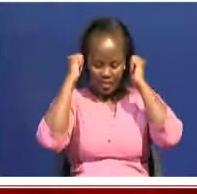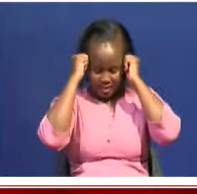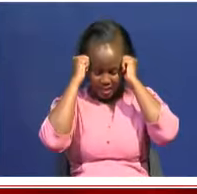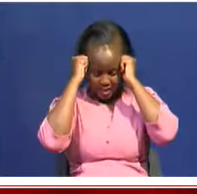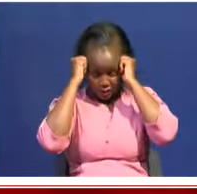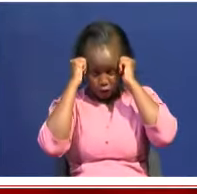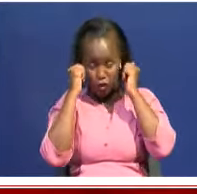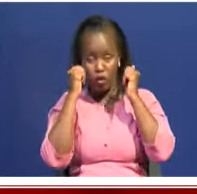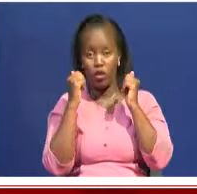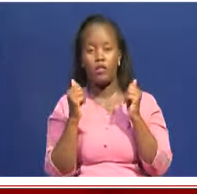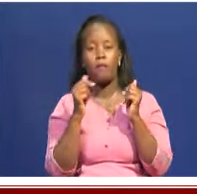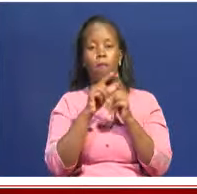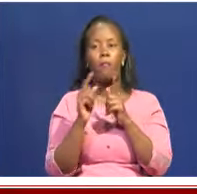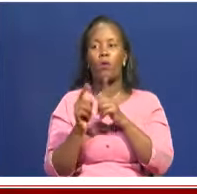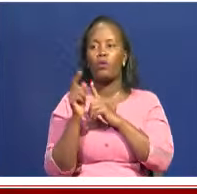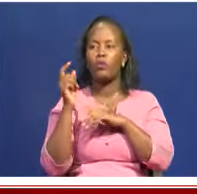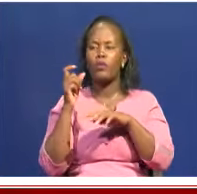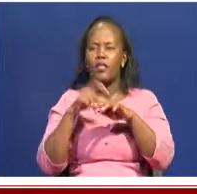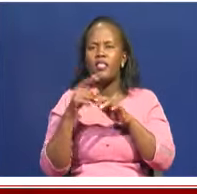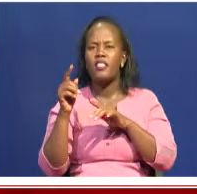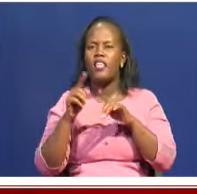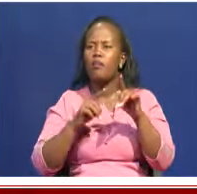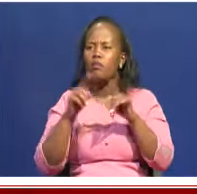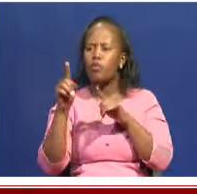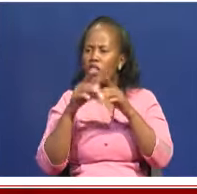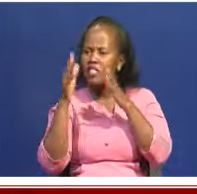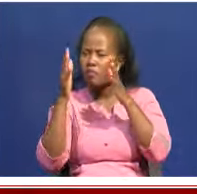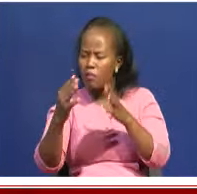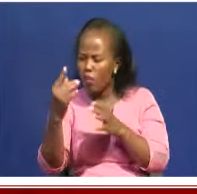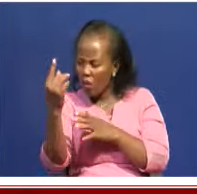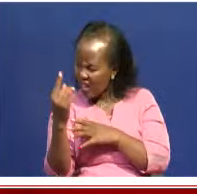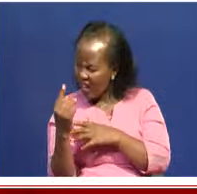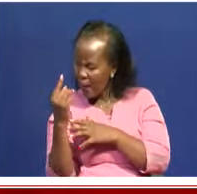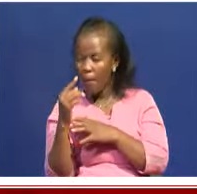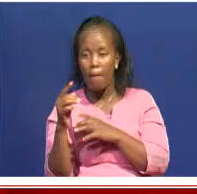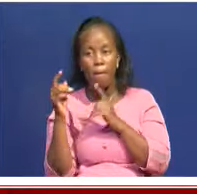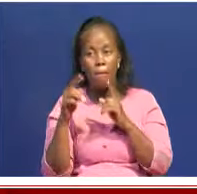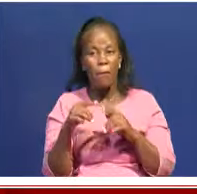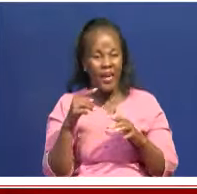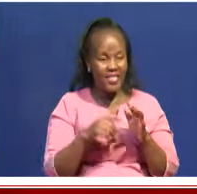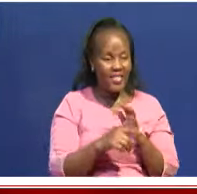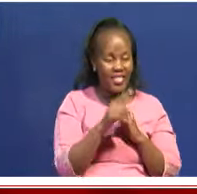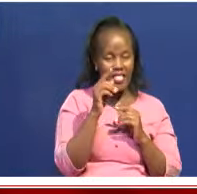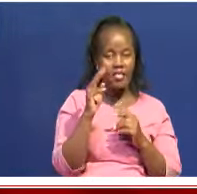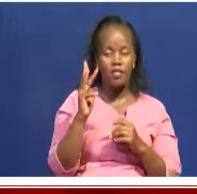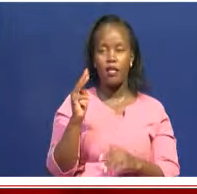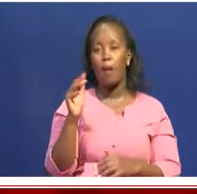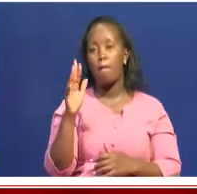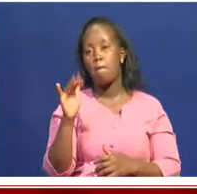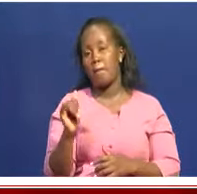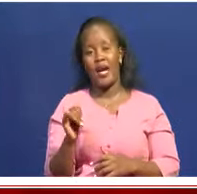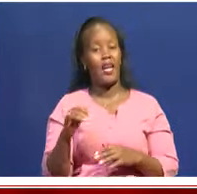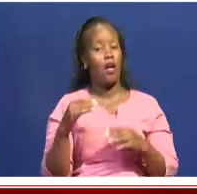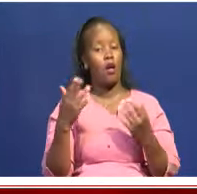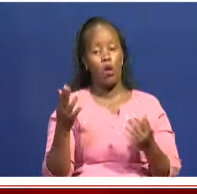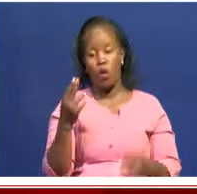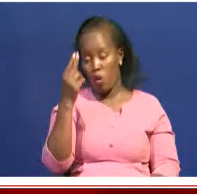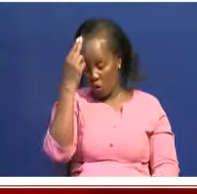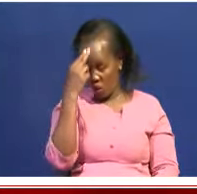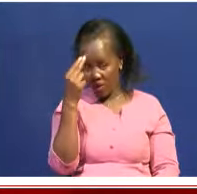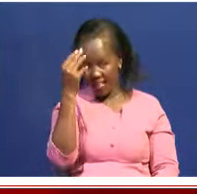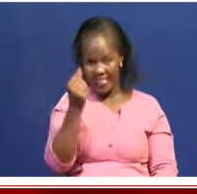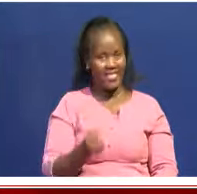Kofias and when a tourist comes, they don't have to go specifically to Mara to go and buy this, or they don't have to go to Kajadu or specific places